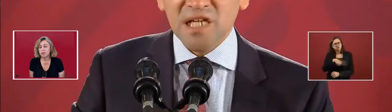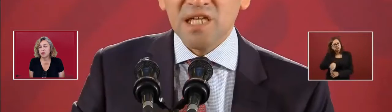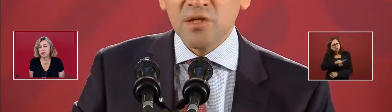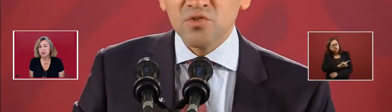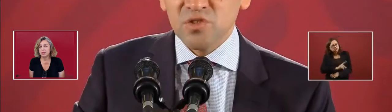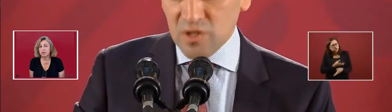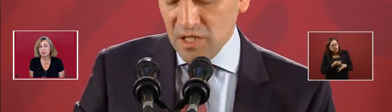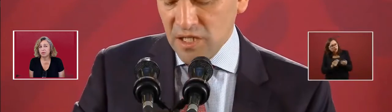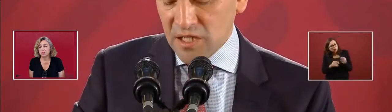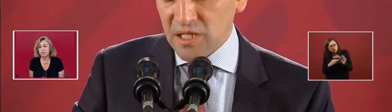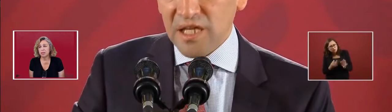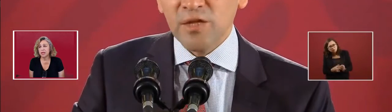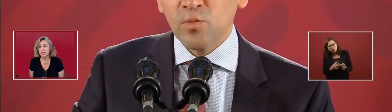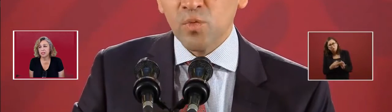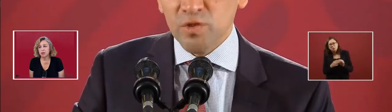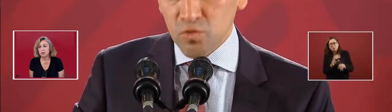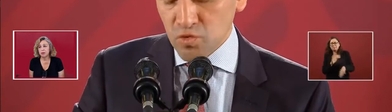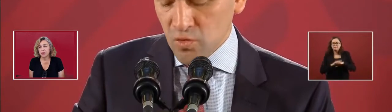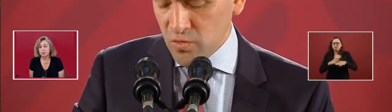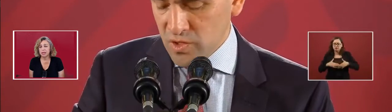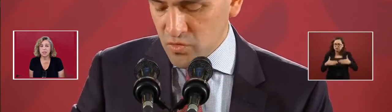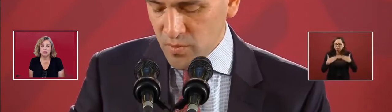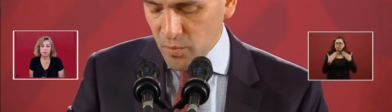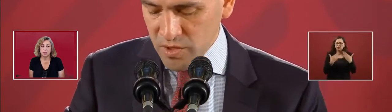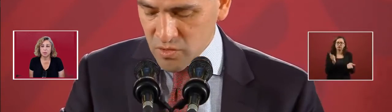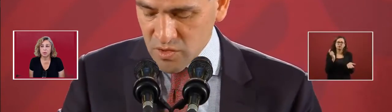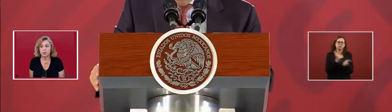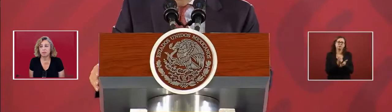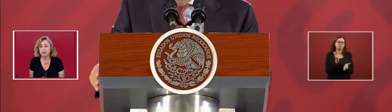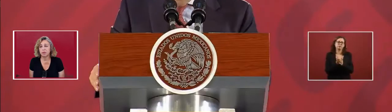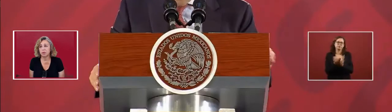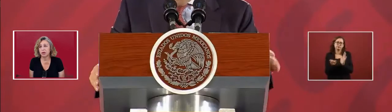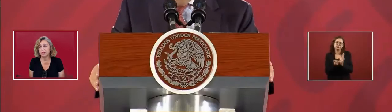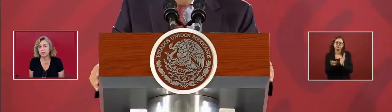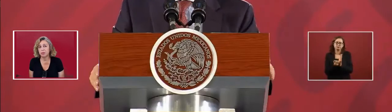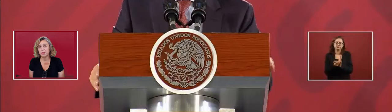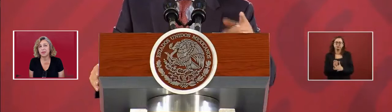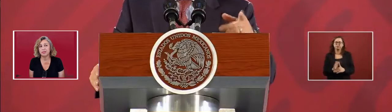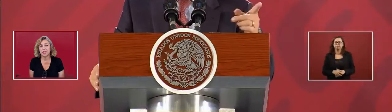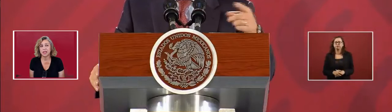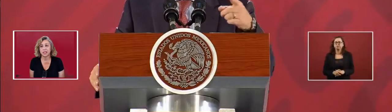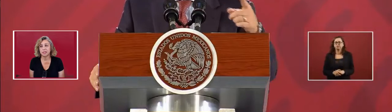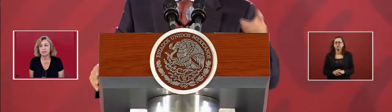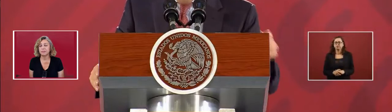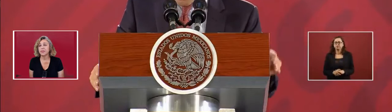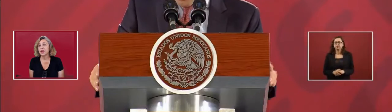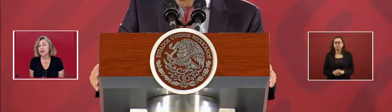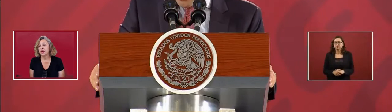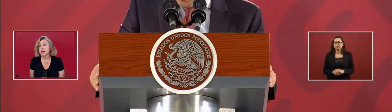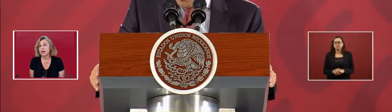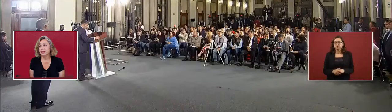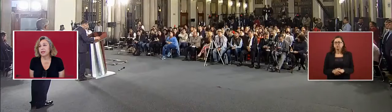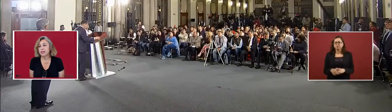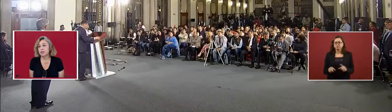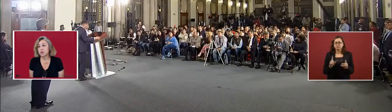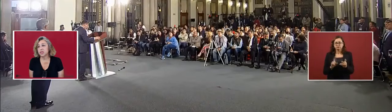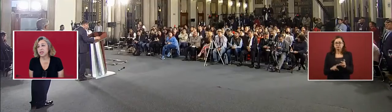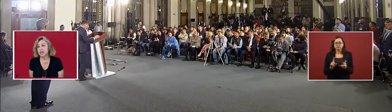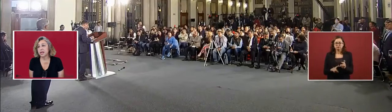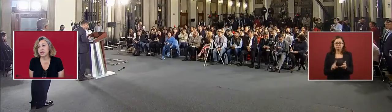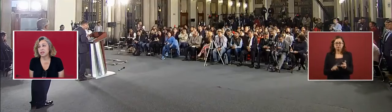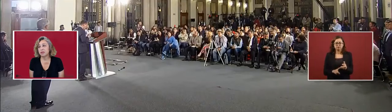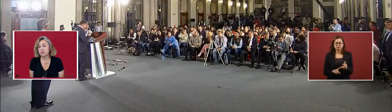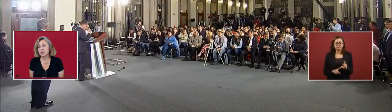know where their money is going, Mexican people will feel more comfortable about their taxes. And the last